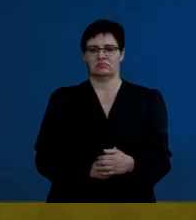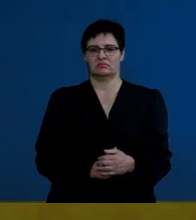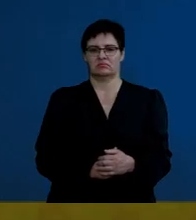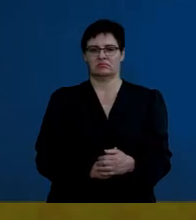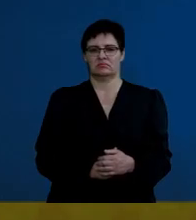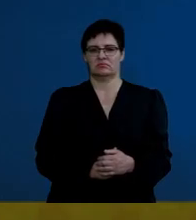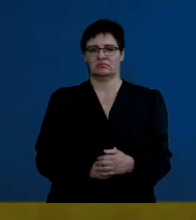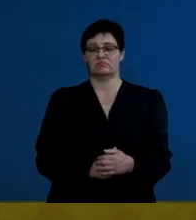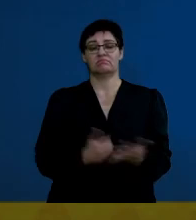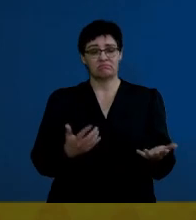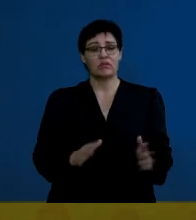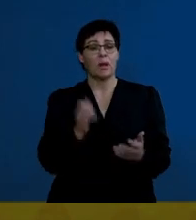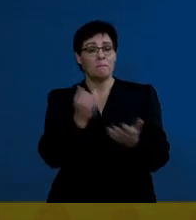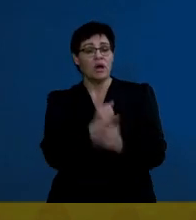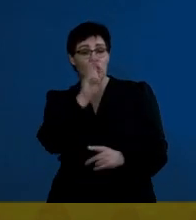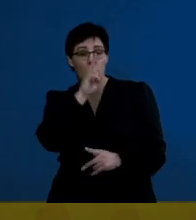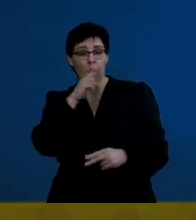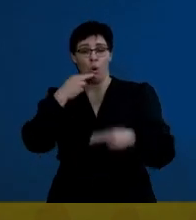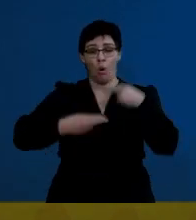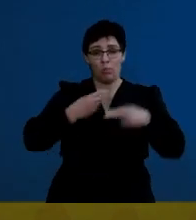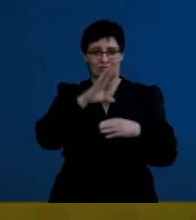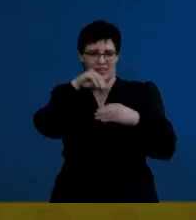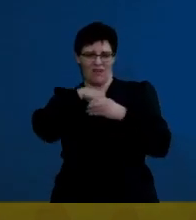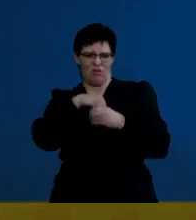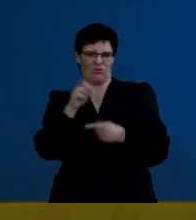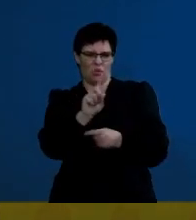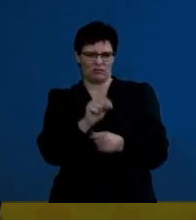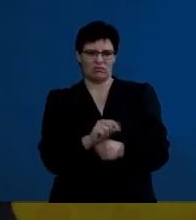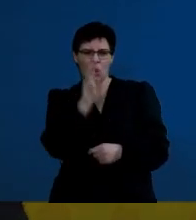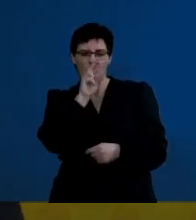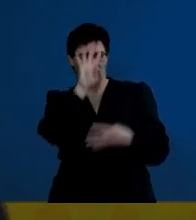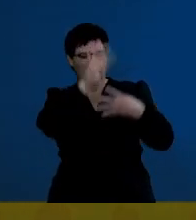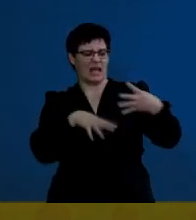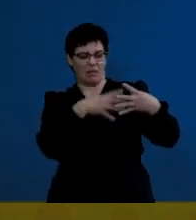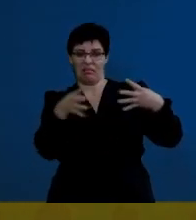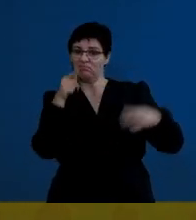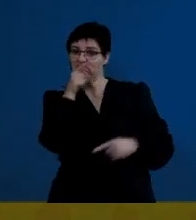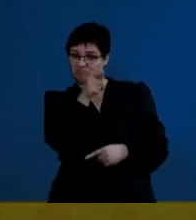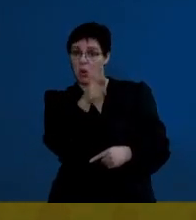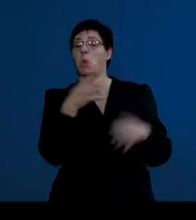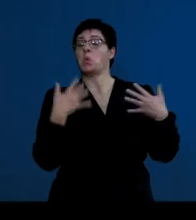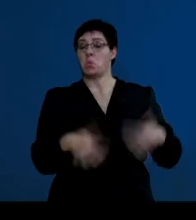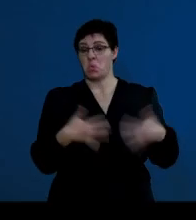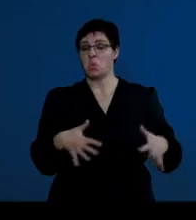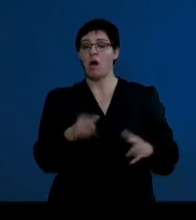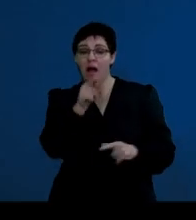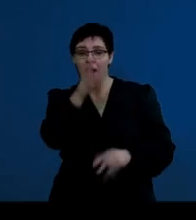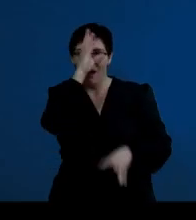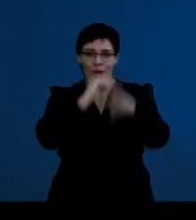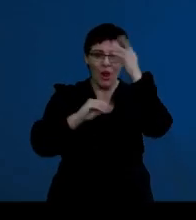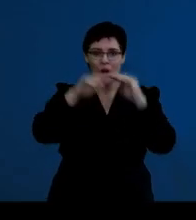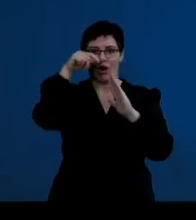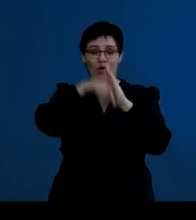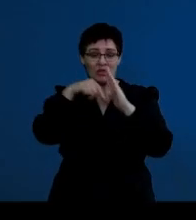We also need to look at the hormones involved, and let's look at this table, and it's actually a very good way to actually learn the context around